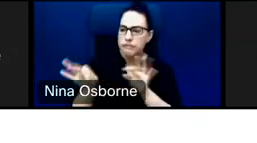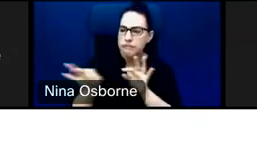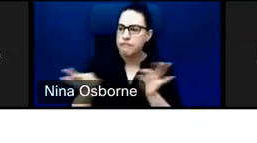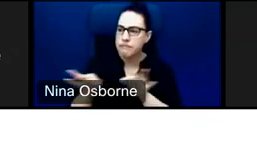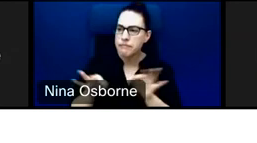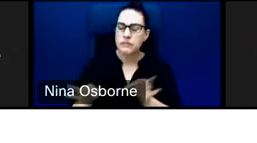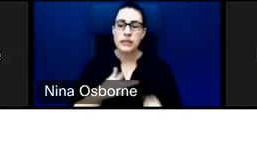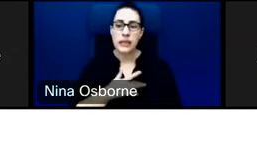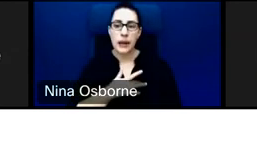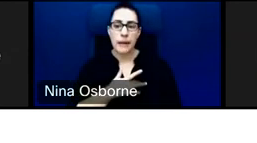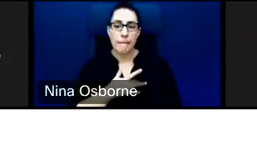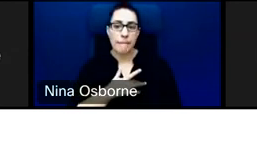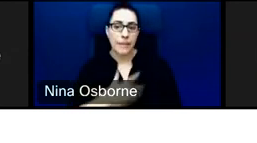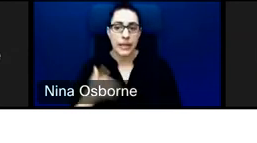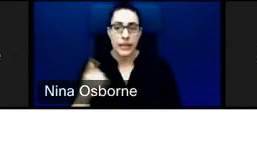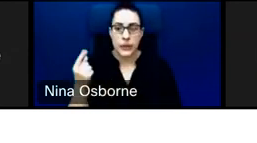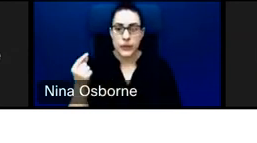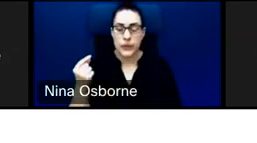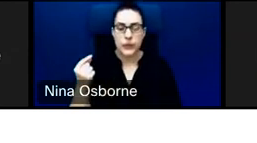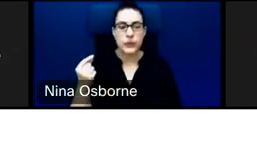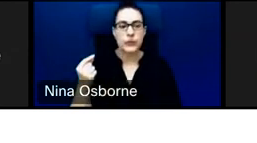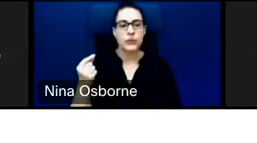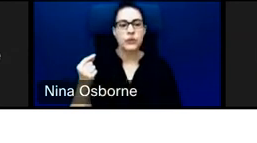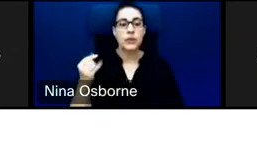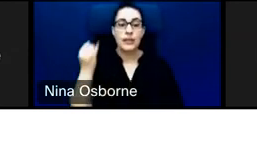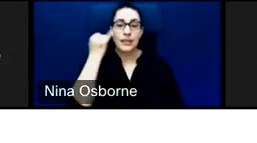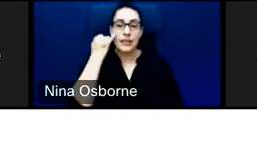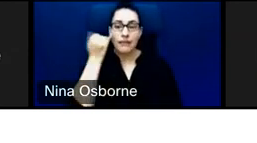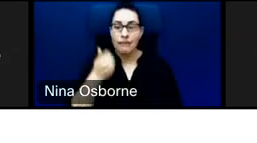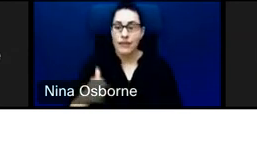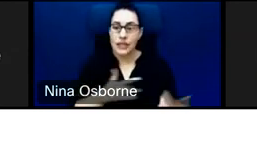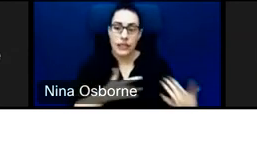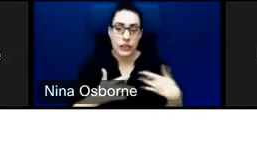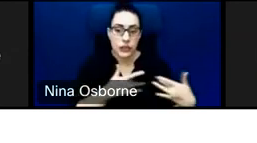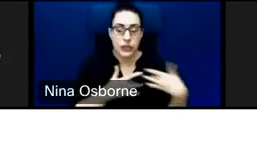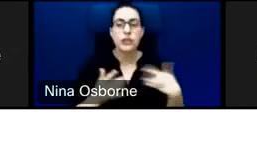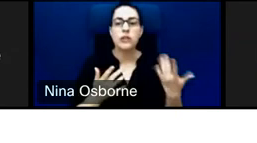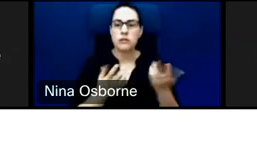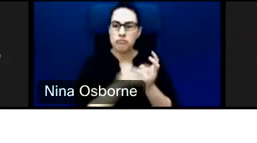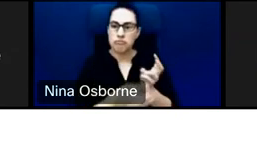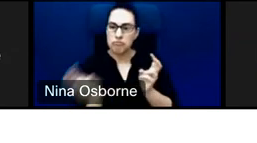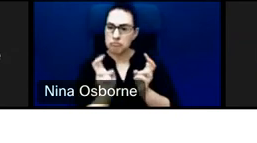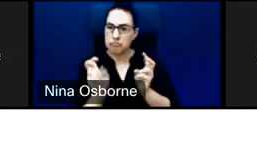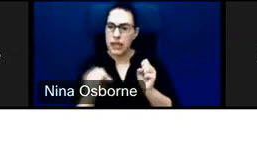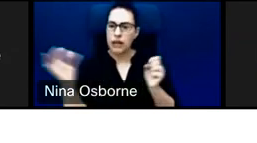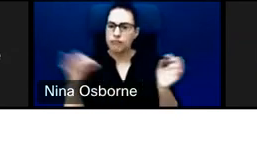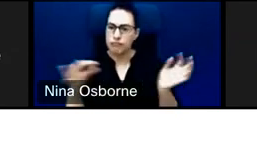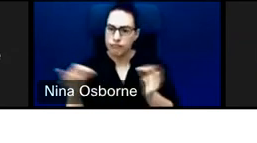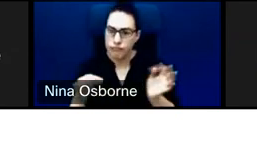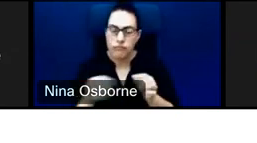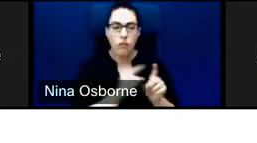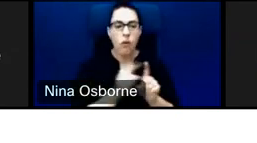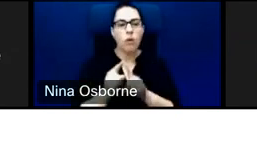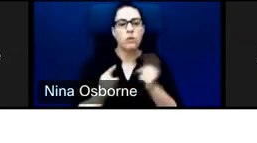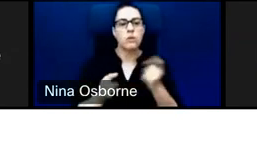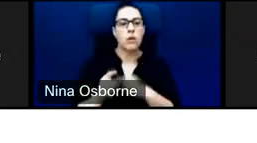opportunities to raise concerns, perhaps, or to highlight where we really think a project is going